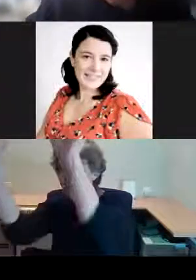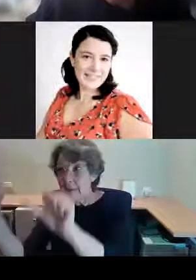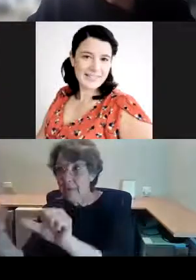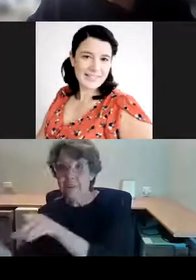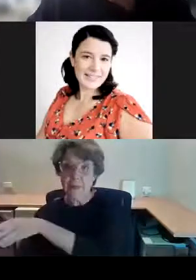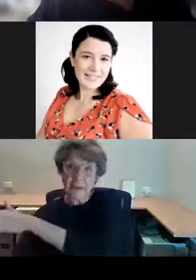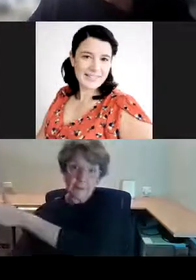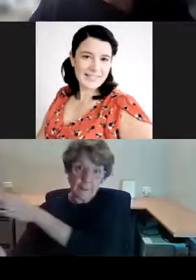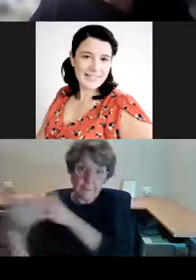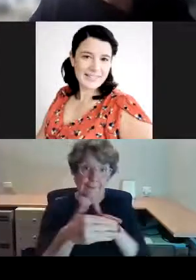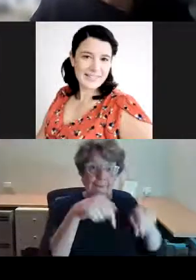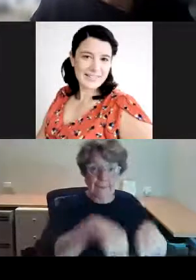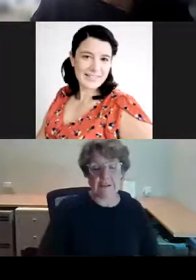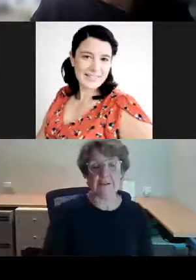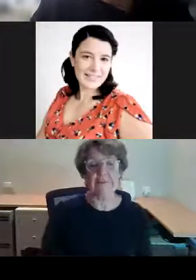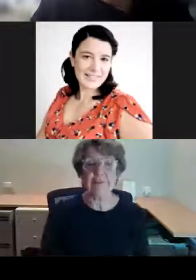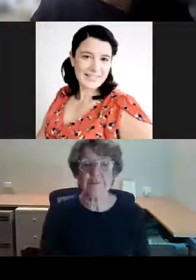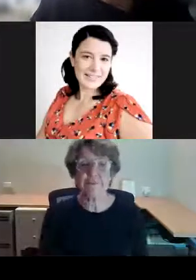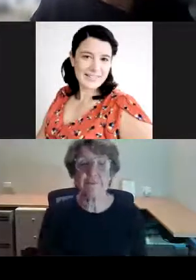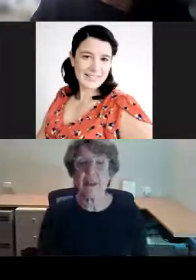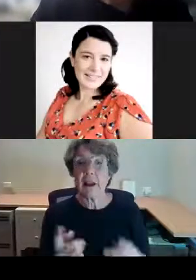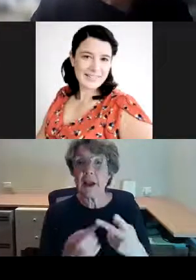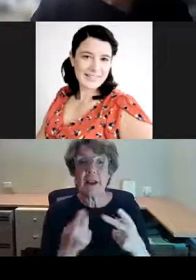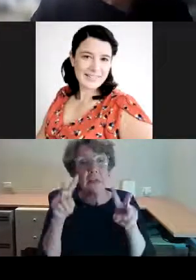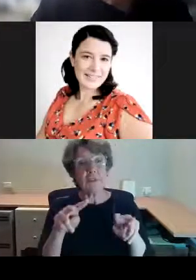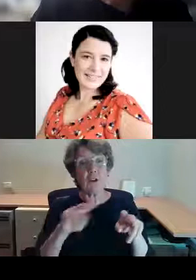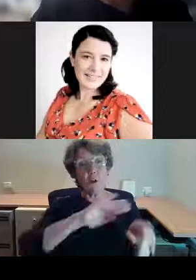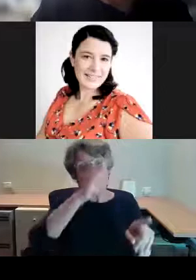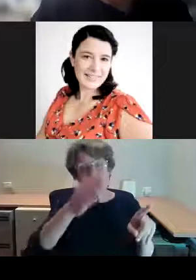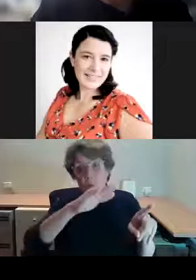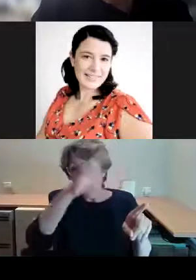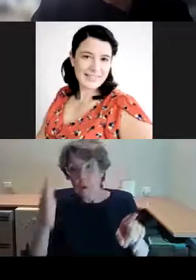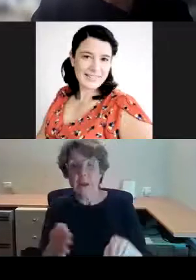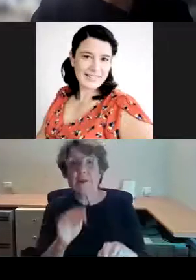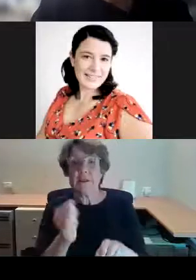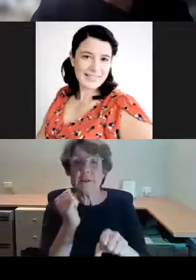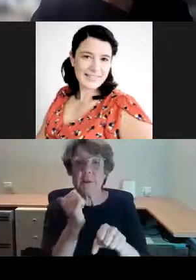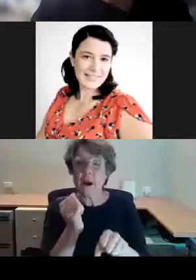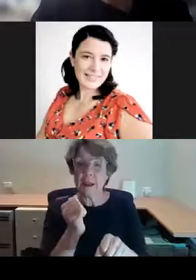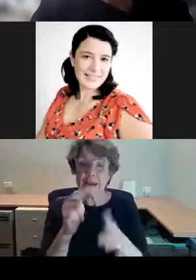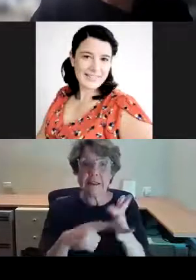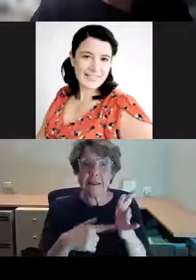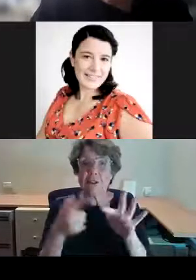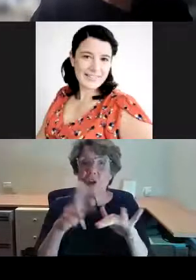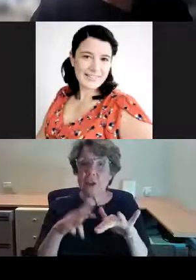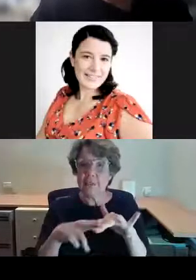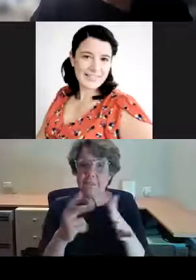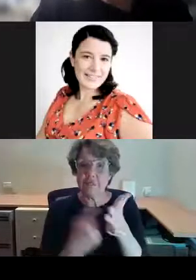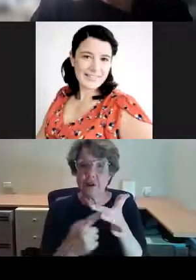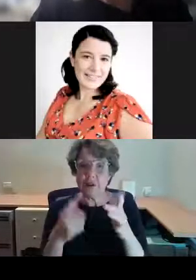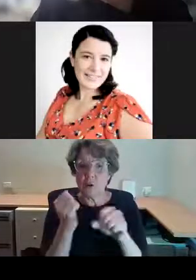Another view of the domes is this contemporary work by Geoff Rigby, which shows the